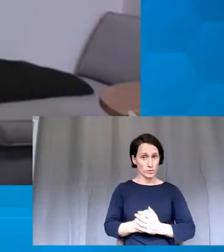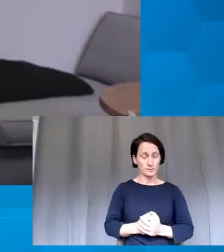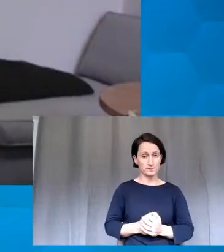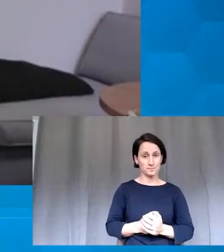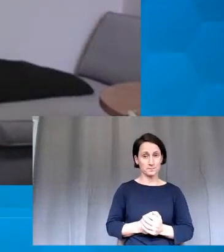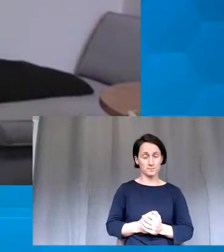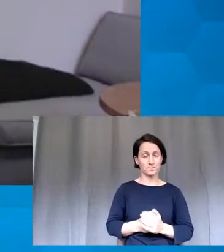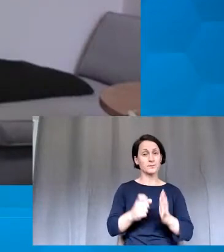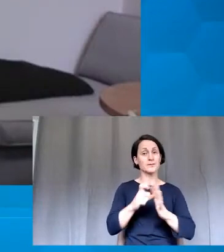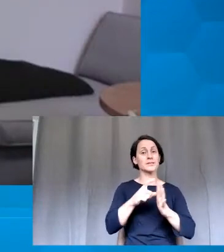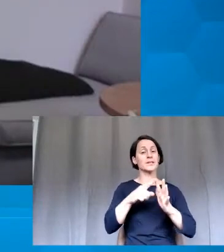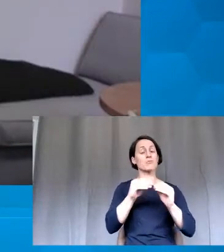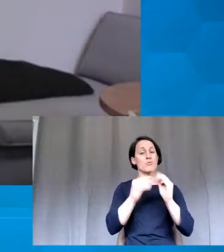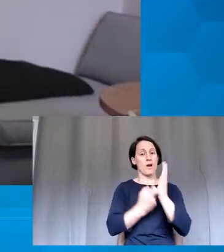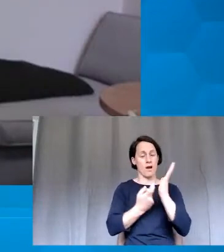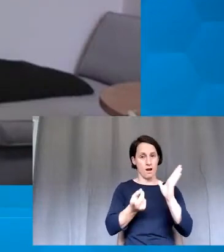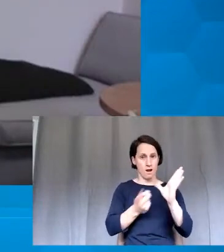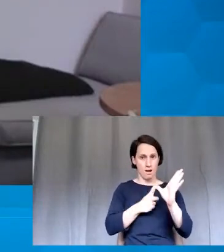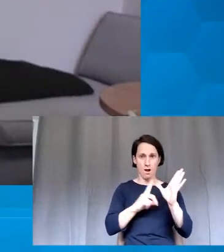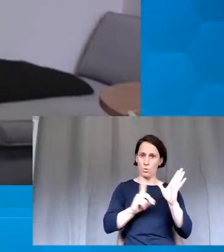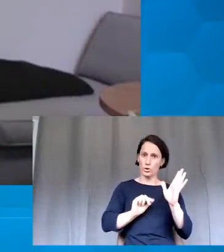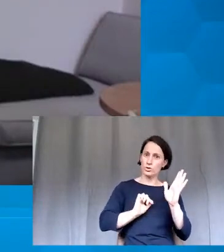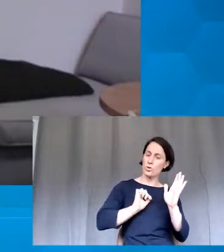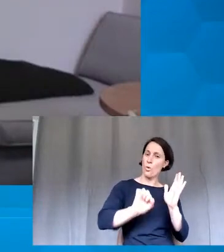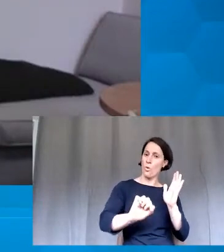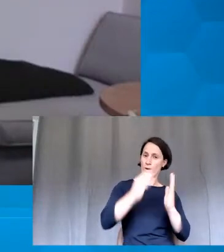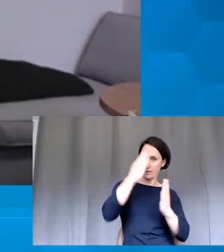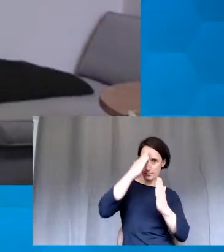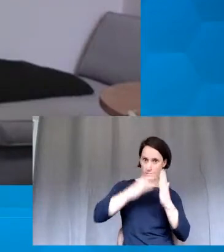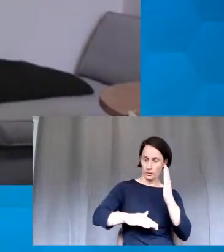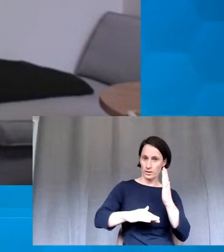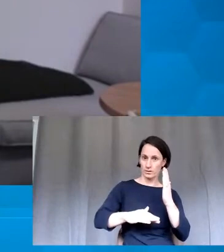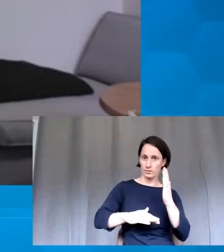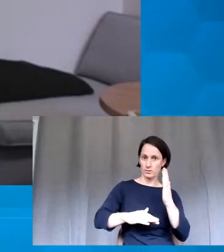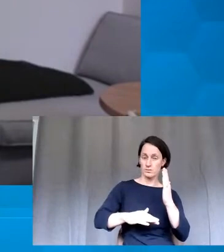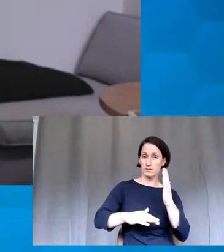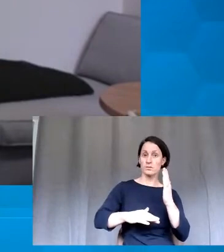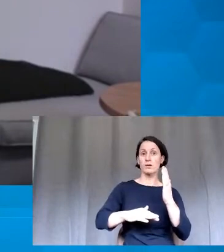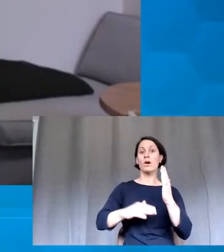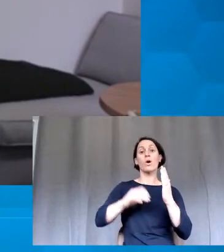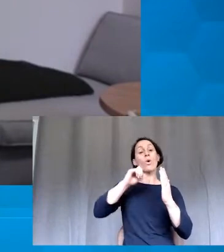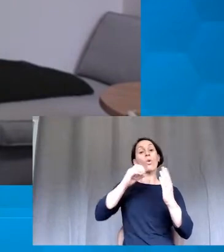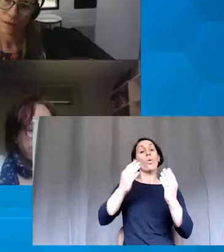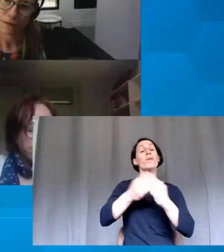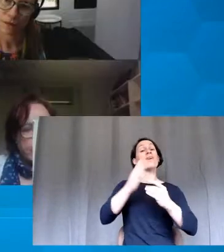So, Debra, what have your experiences moving teaching online been?